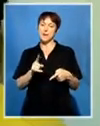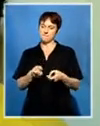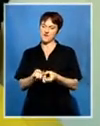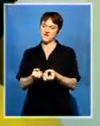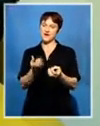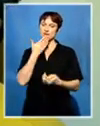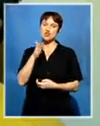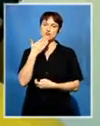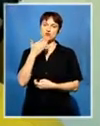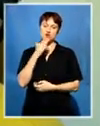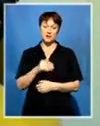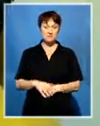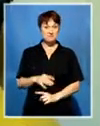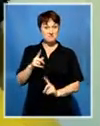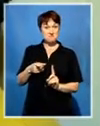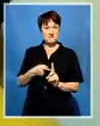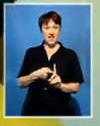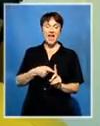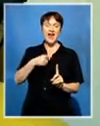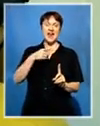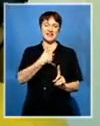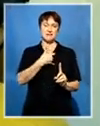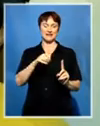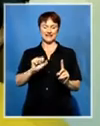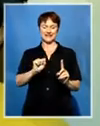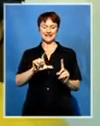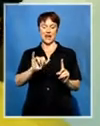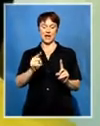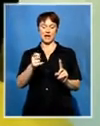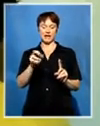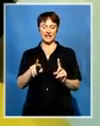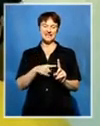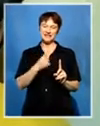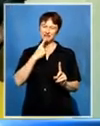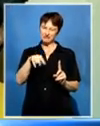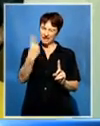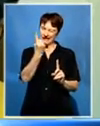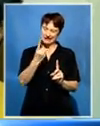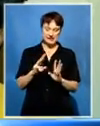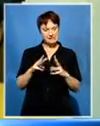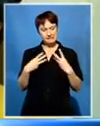I'm very happy. I'm now going to watch TV with a good picture.